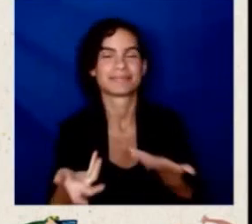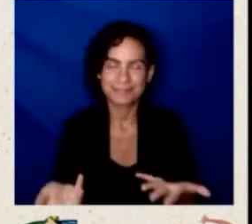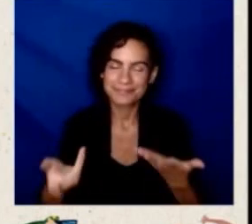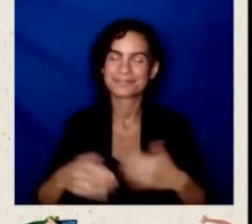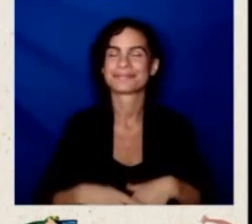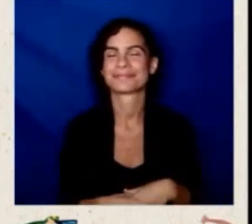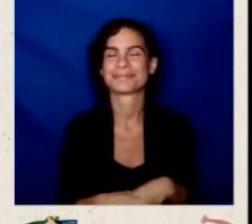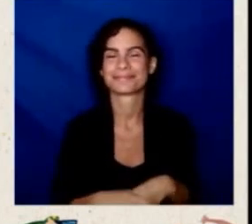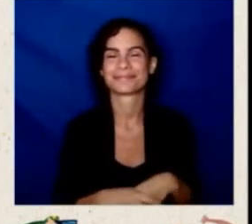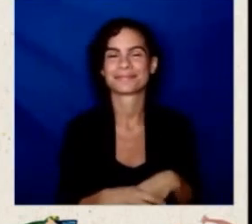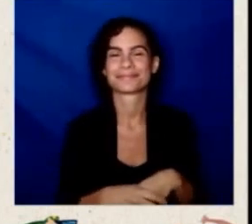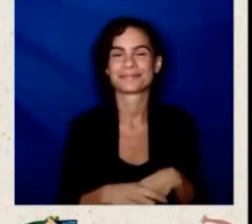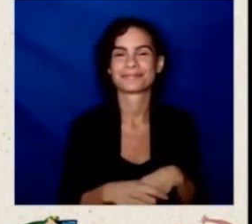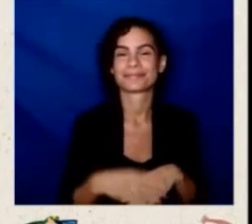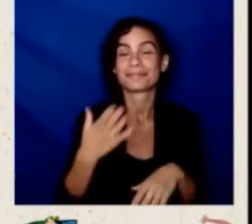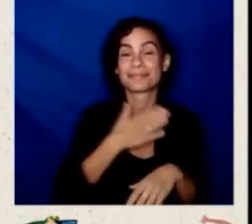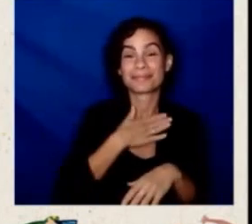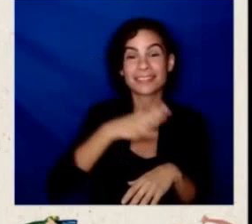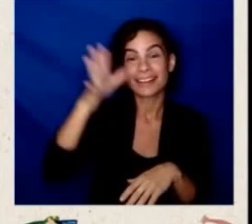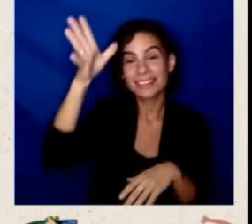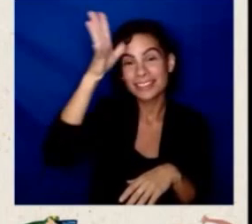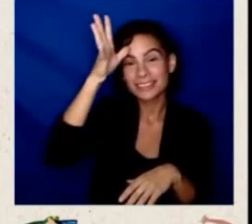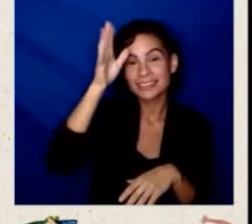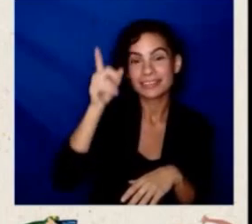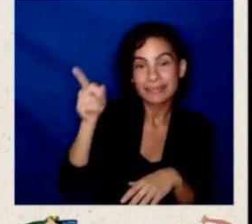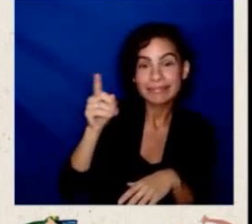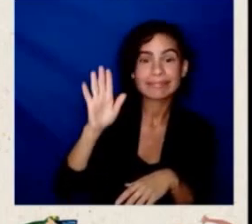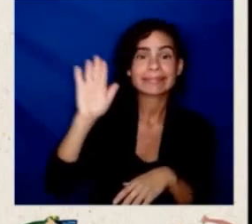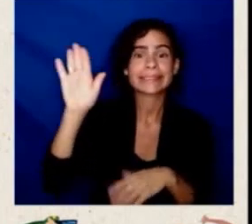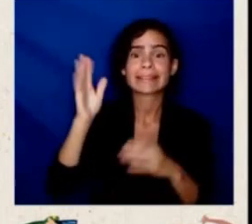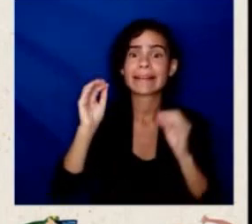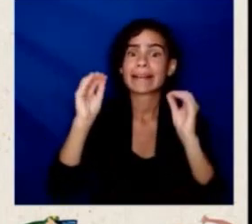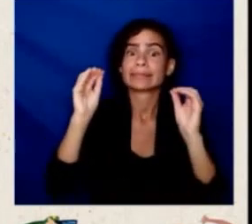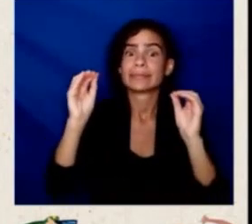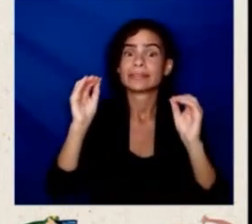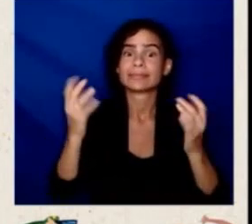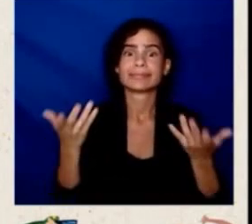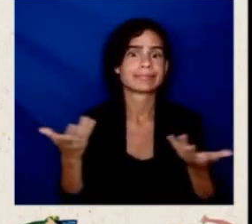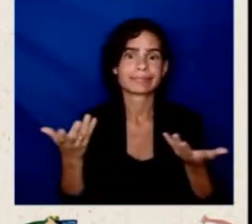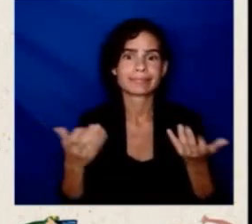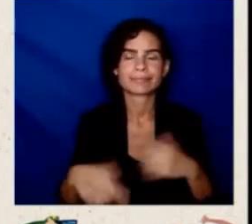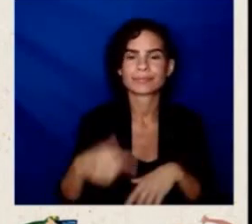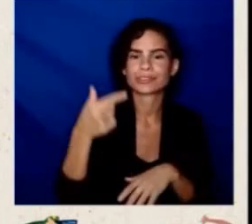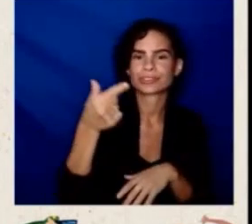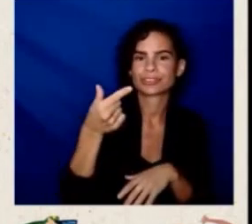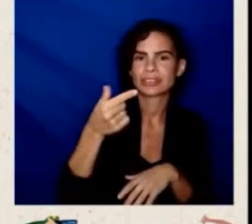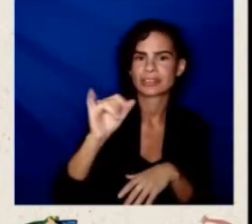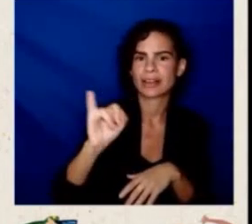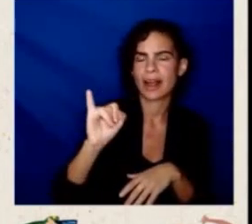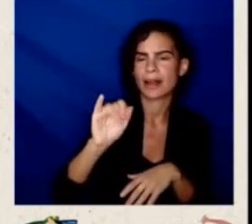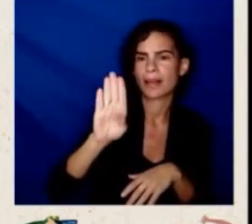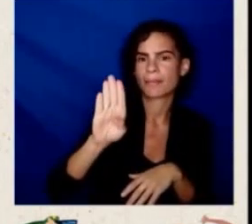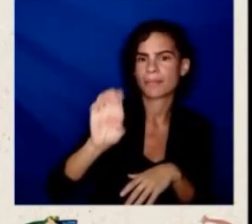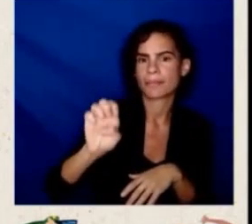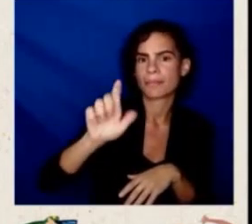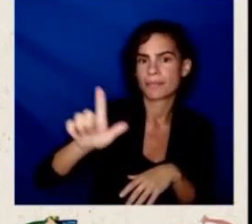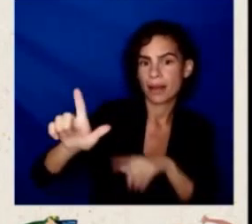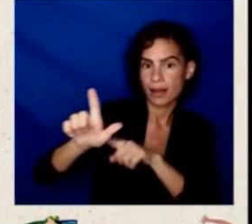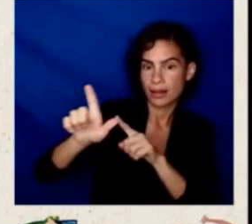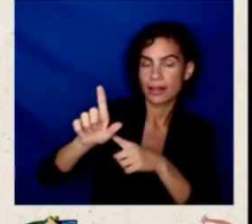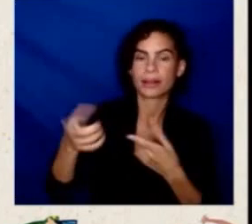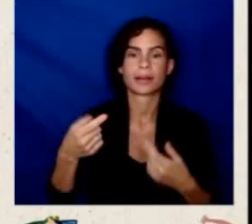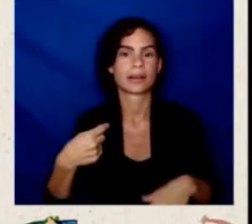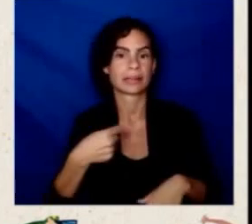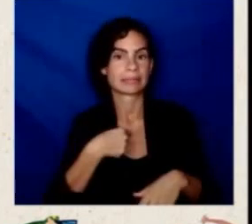school and got his education on the GI Bill and I went to school on entrepreneurship. And I think I would always, you know, you start small, dream